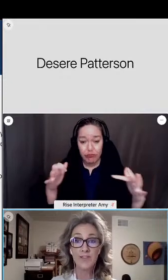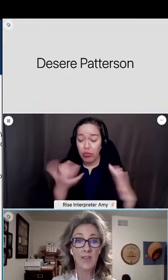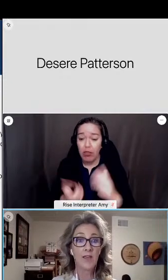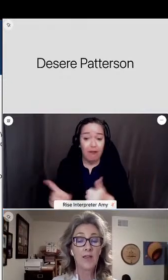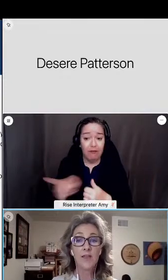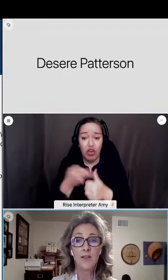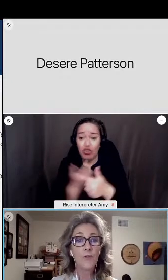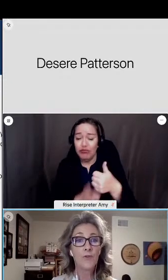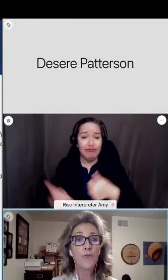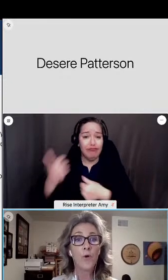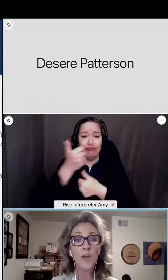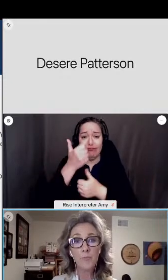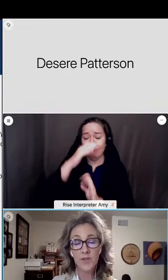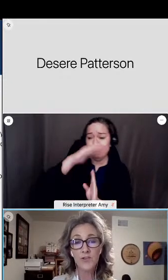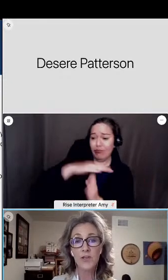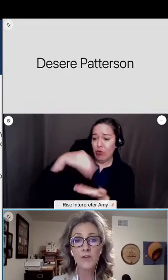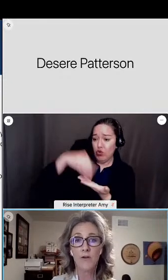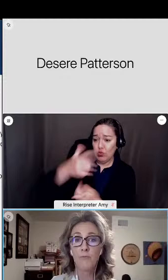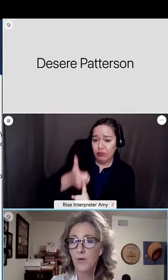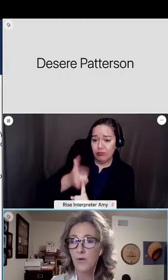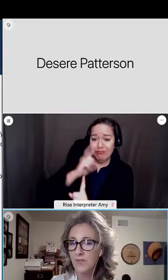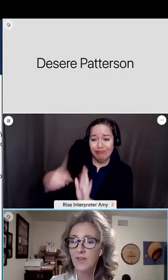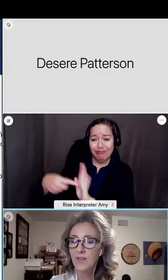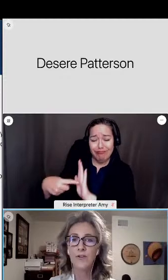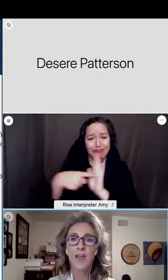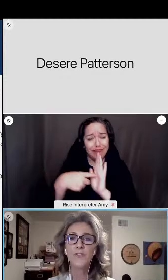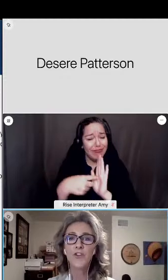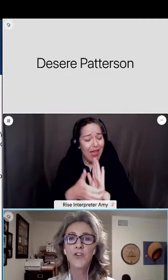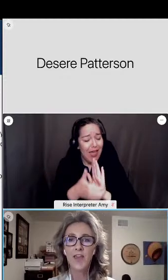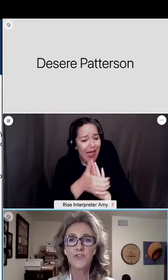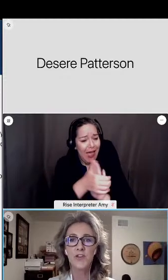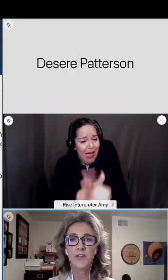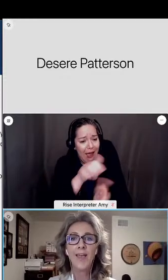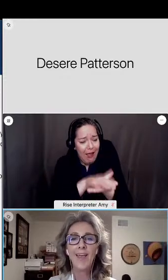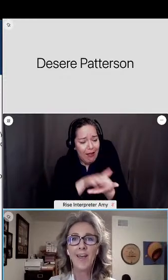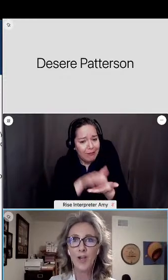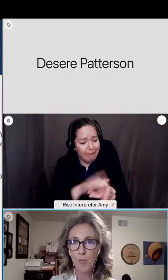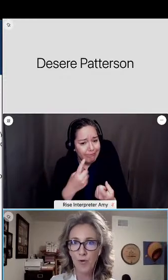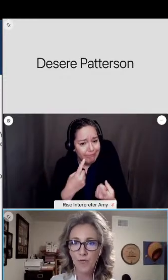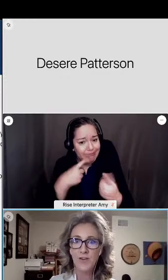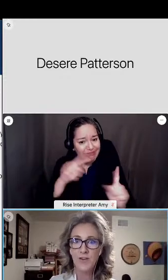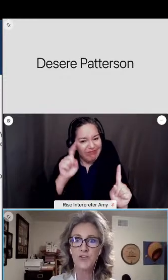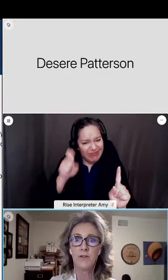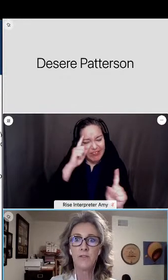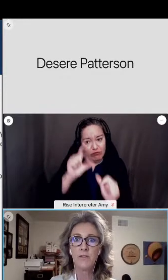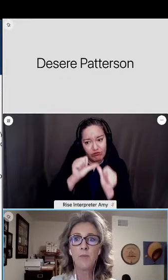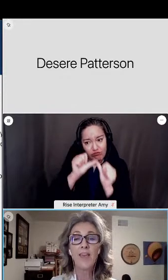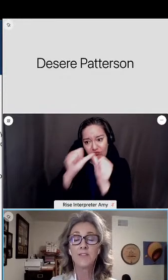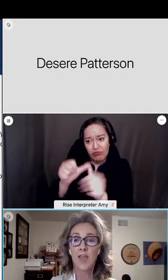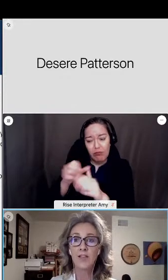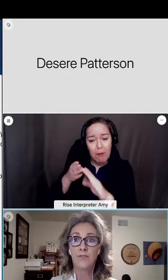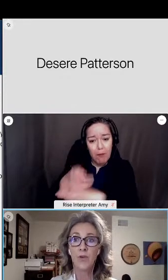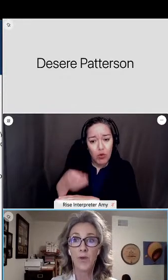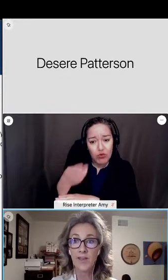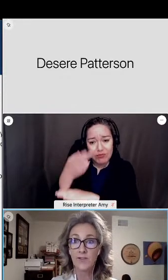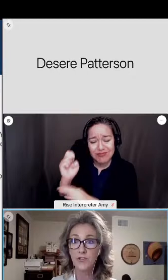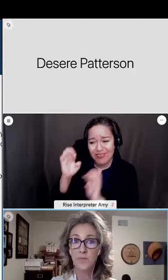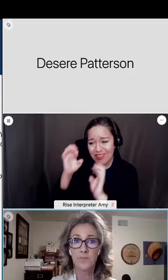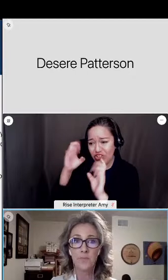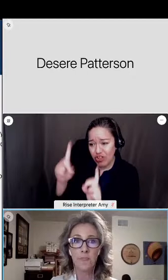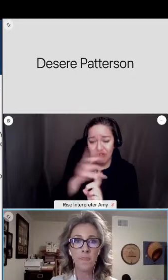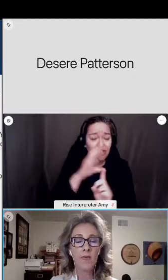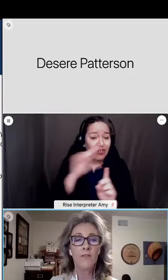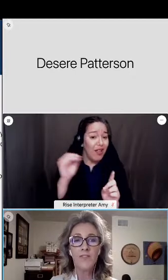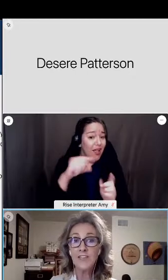proficiency needed for completion of post-secondary education and a profession that pays a living